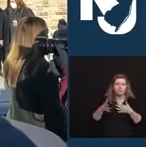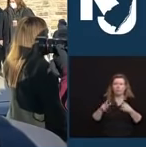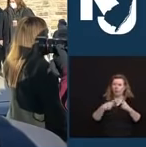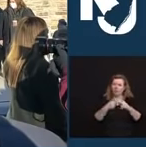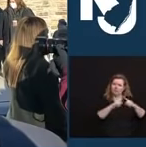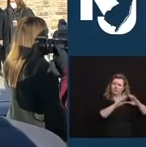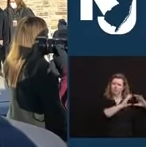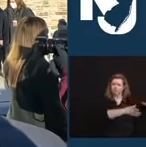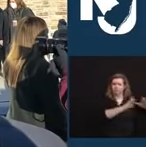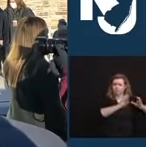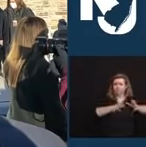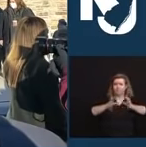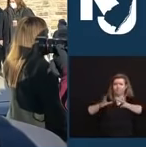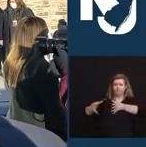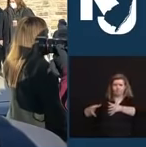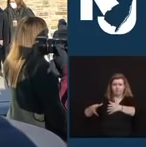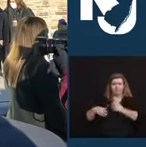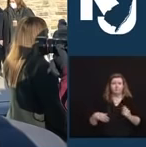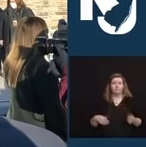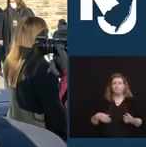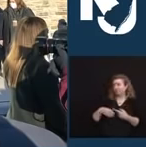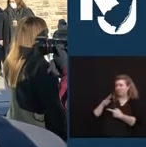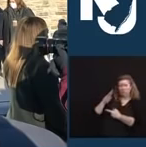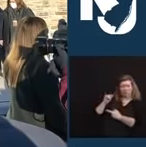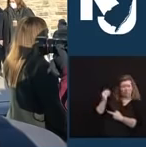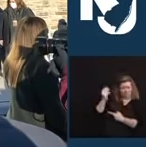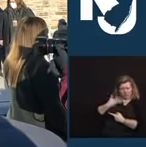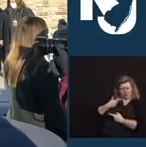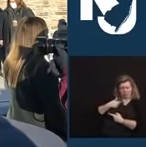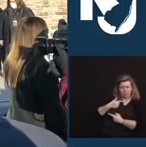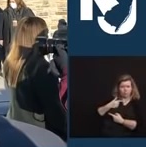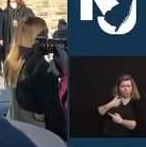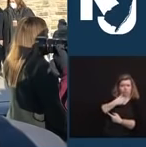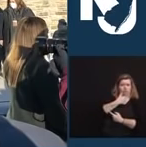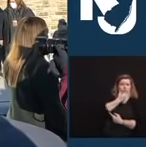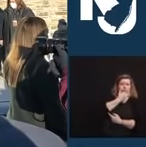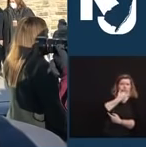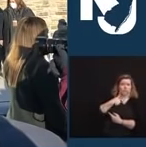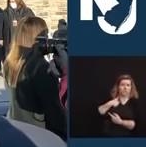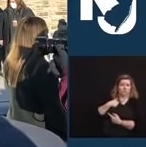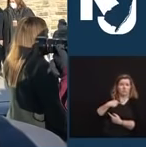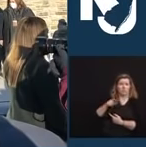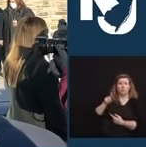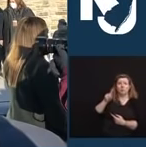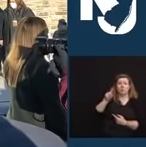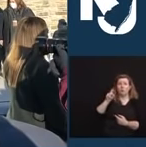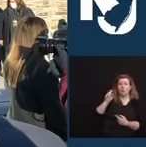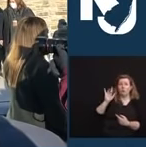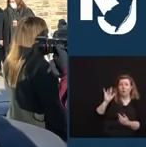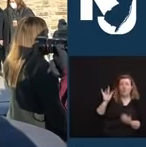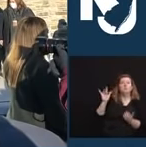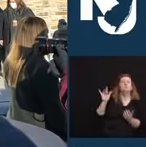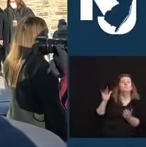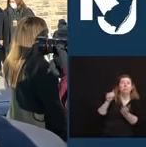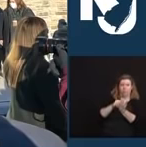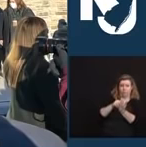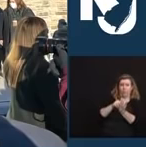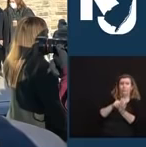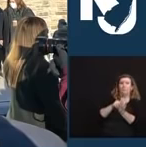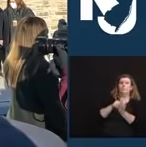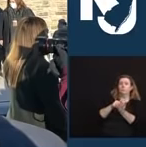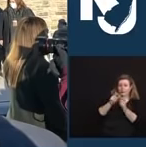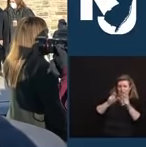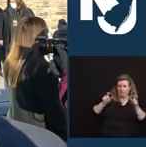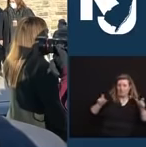Judy, if my math is right, 125,000 New Jersey residents who will be vaccinated under a program, by the way, paid for by the federal